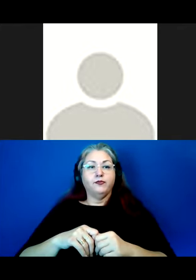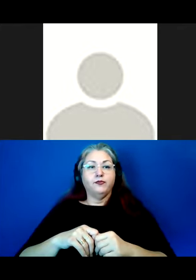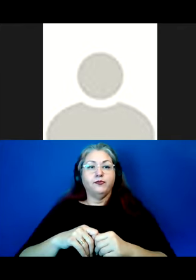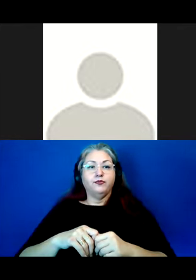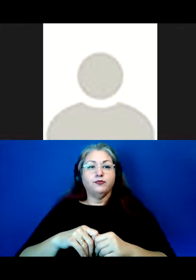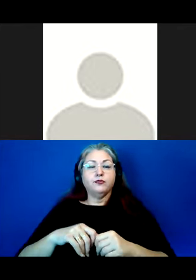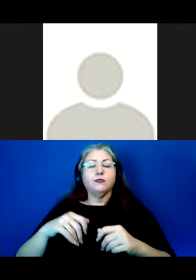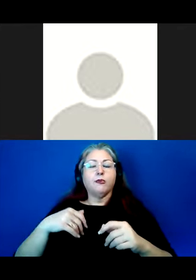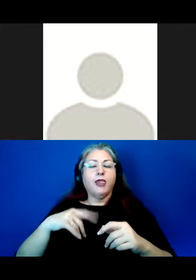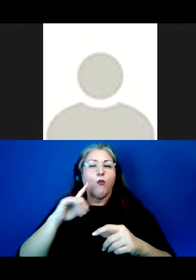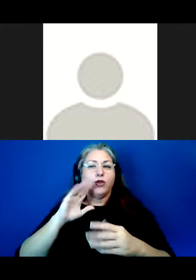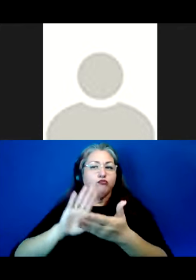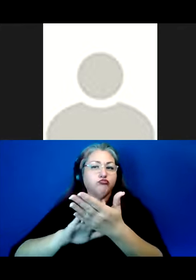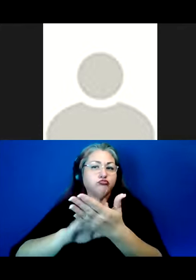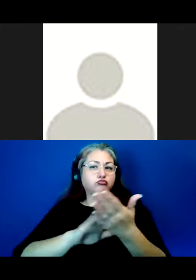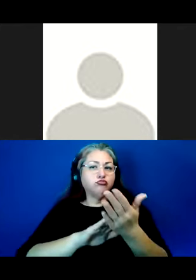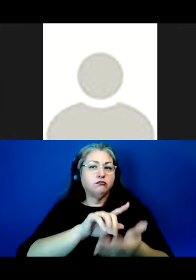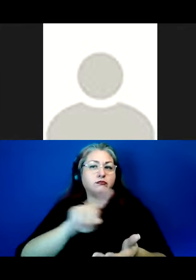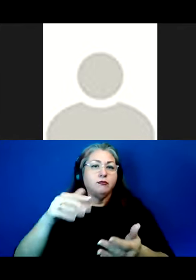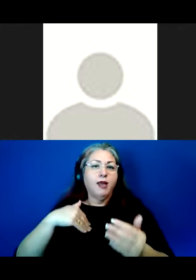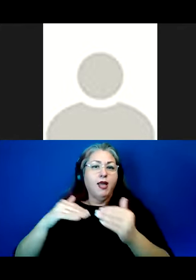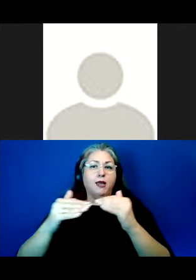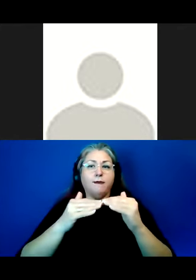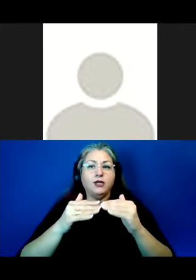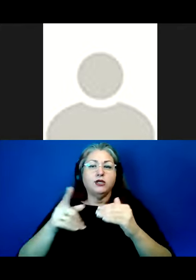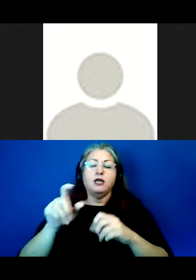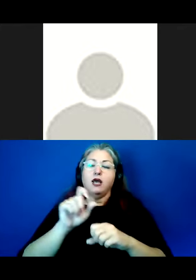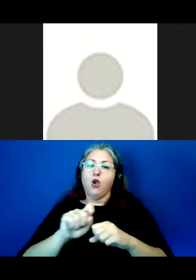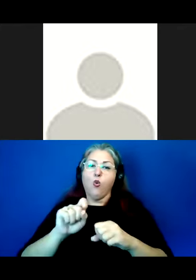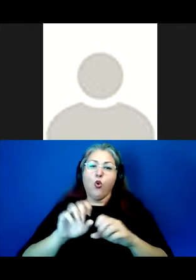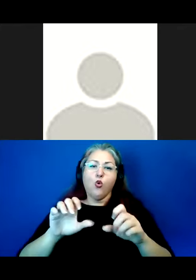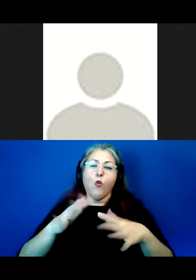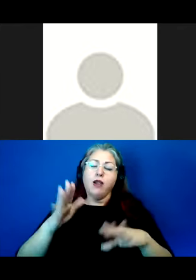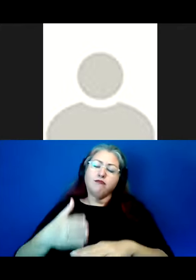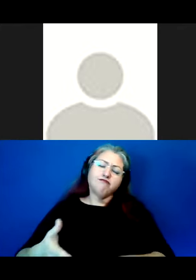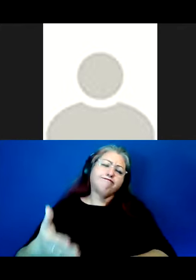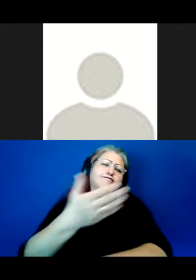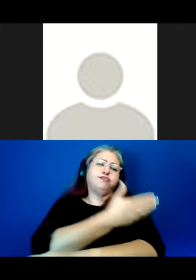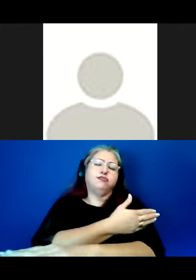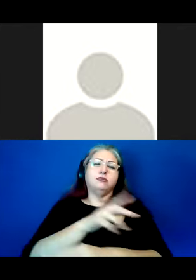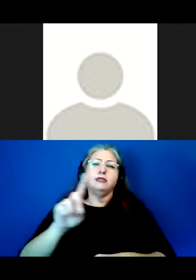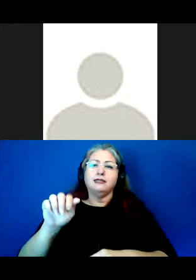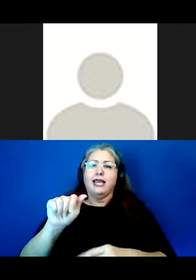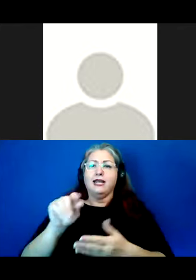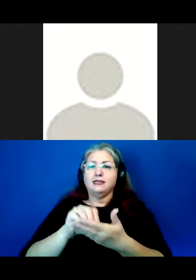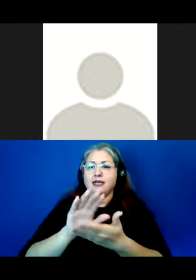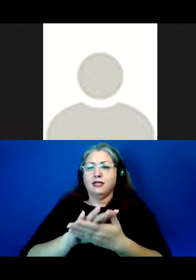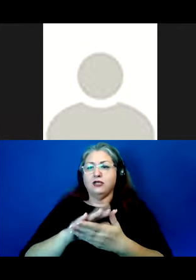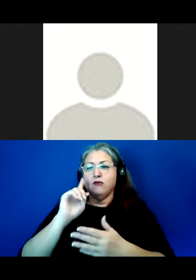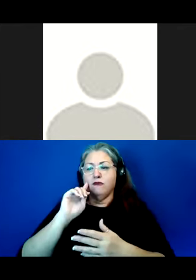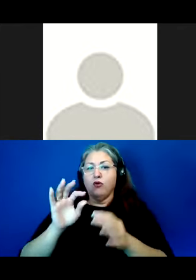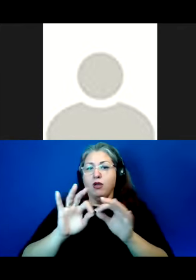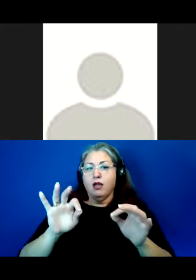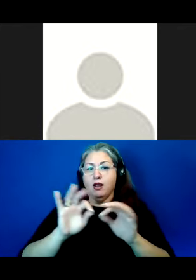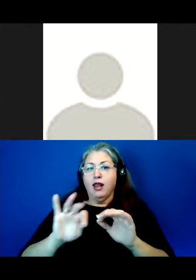I'll make a shout out to many of my peers who have been doing work to vastly improve standards of data citation in the context of language work.